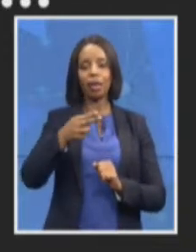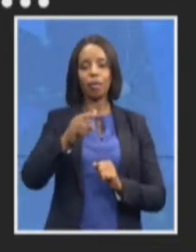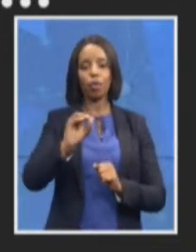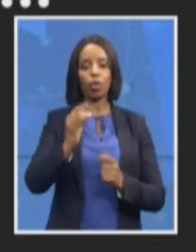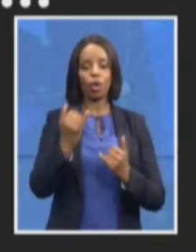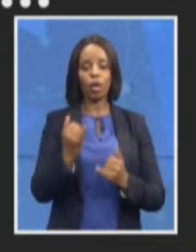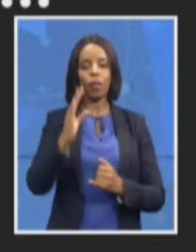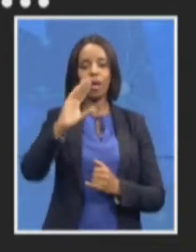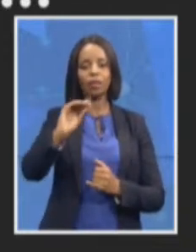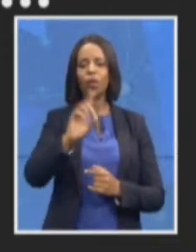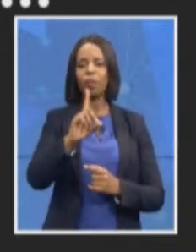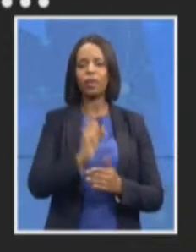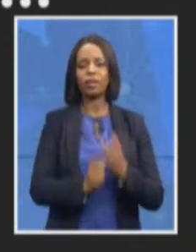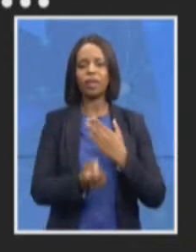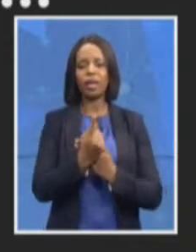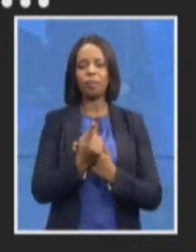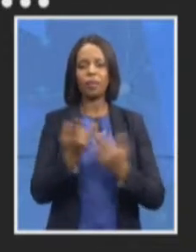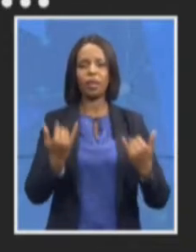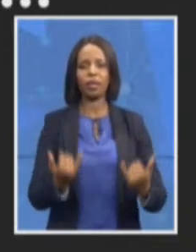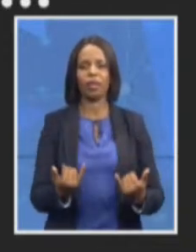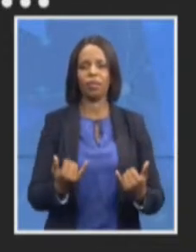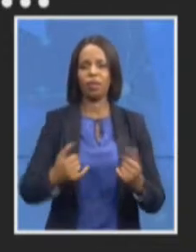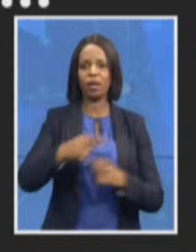NPA doing any work around this matter